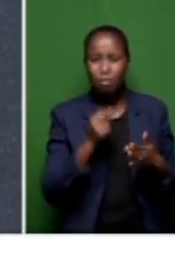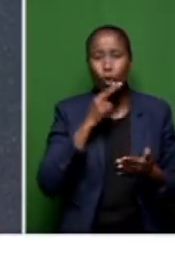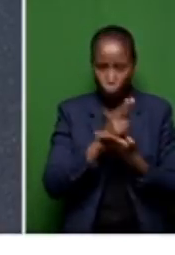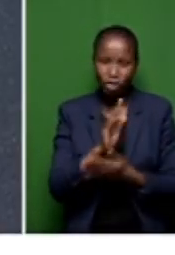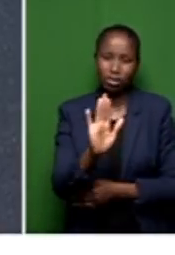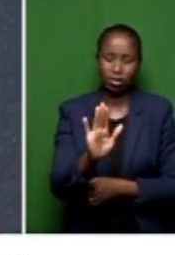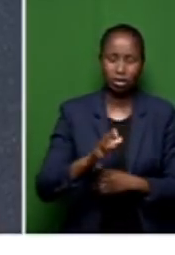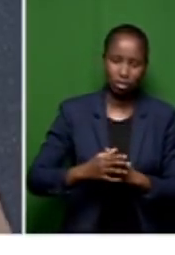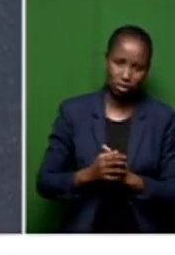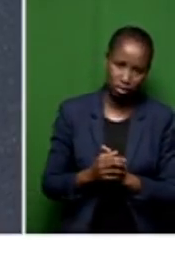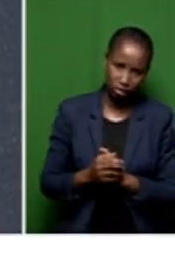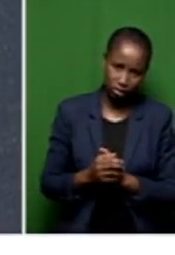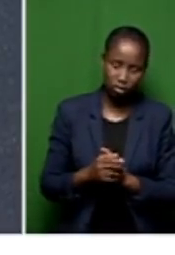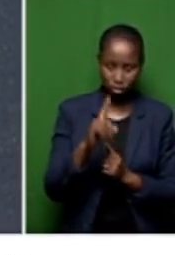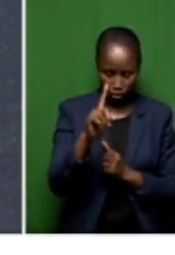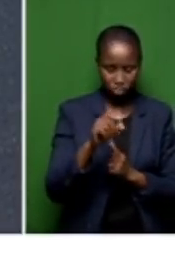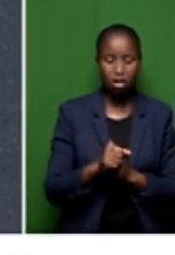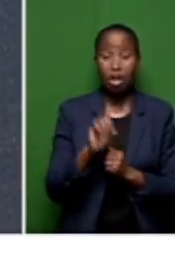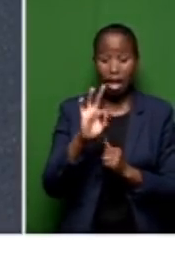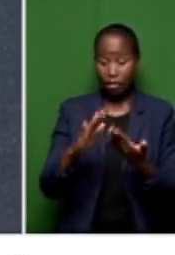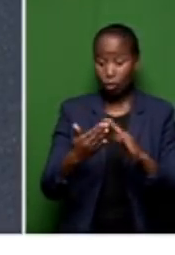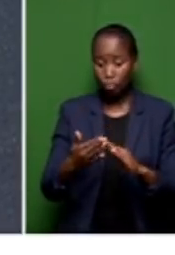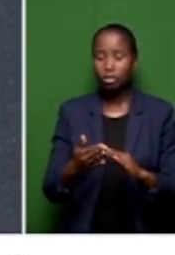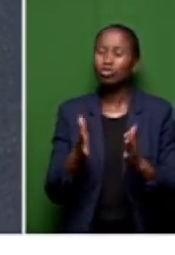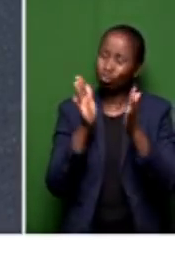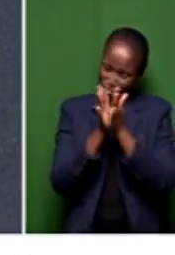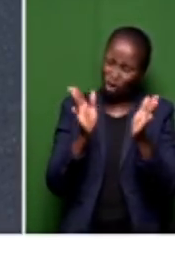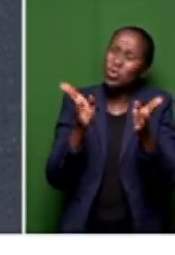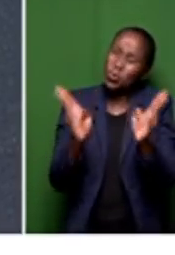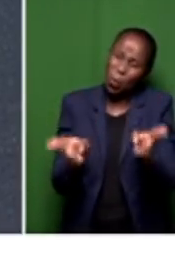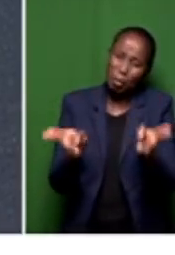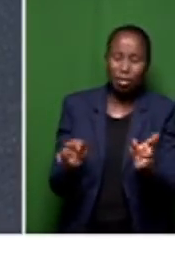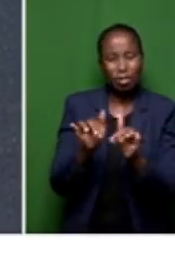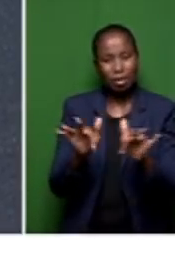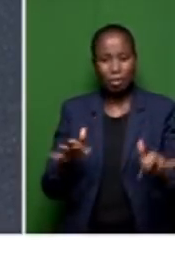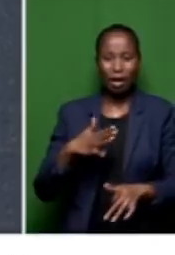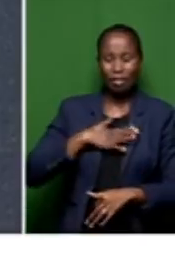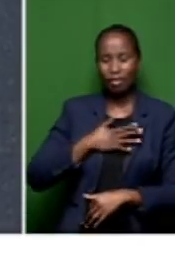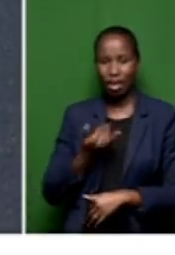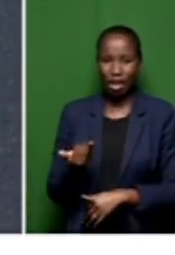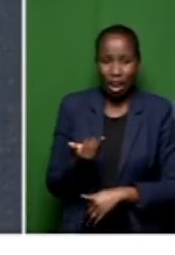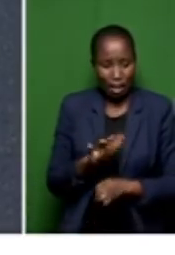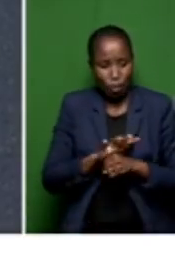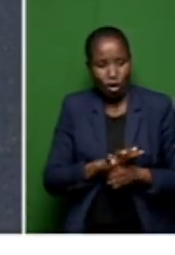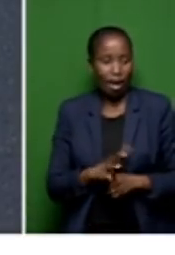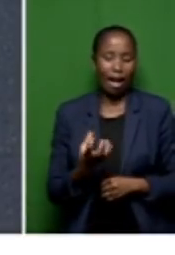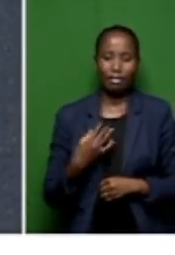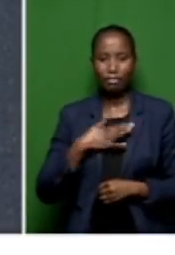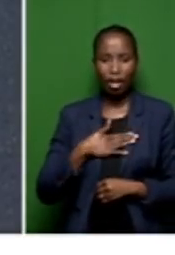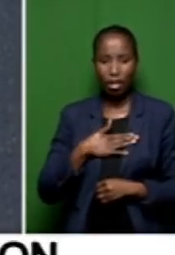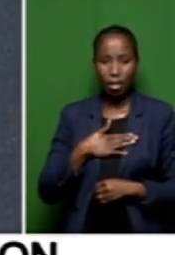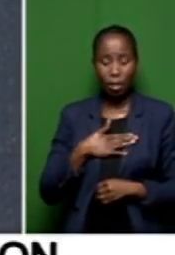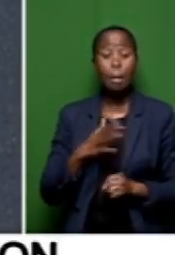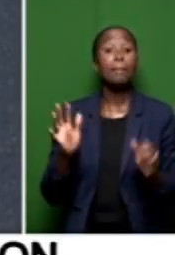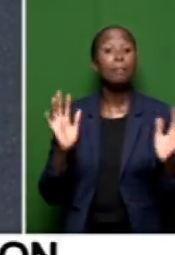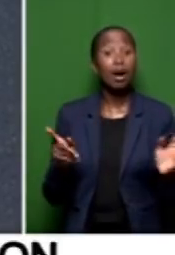voters, in fact, generally people are feeling that particular pressure now across the country, not only